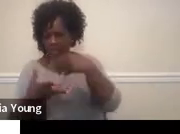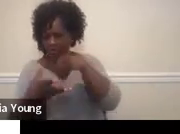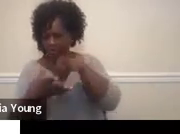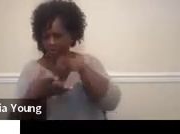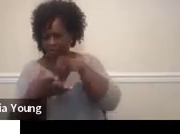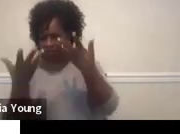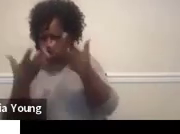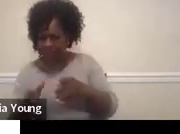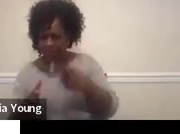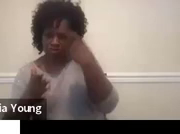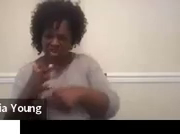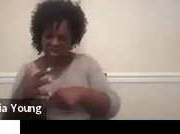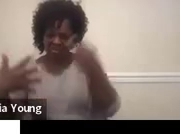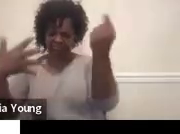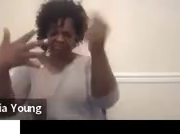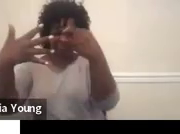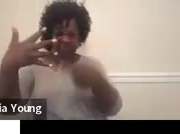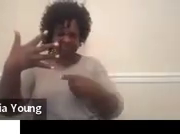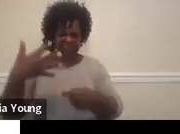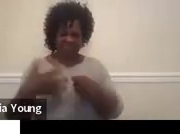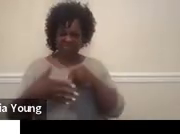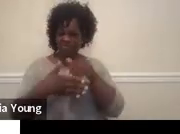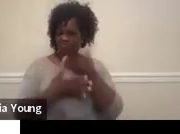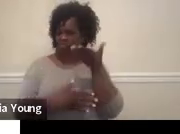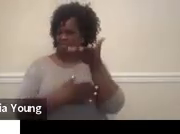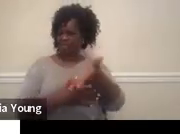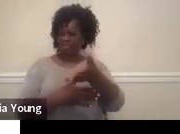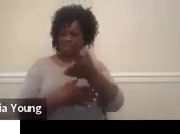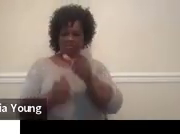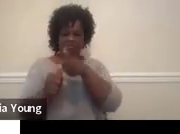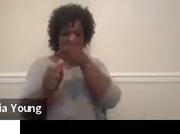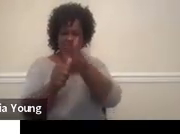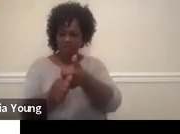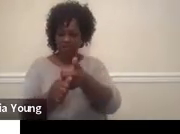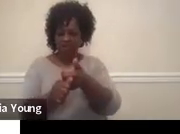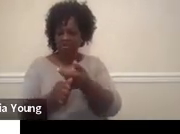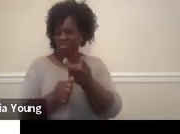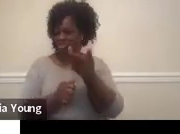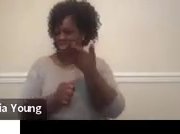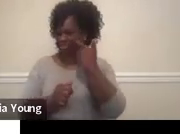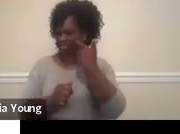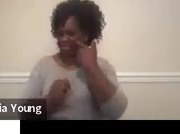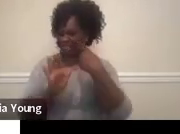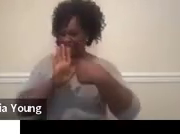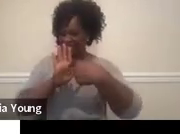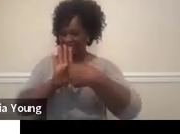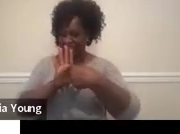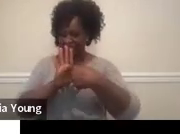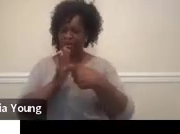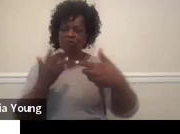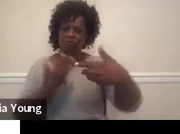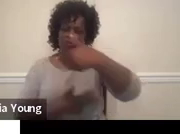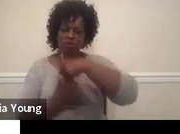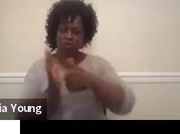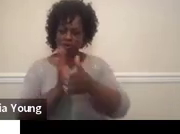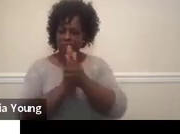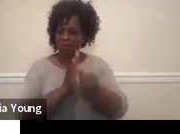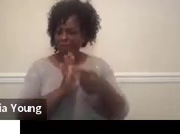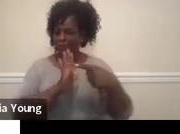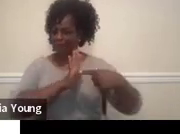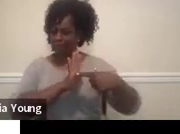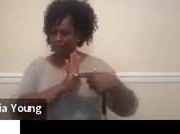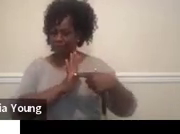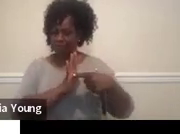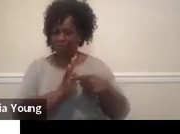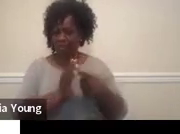there's a cost, et cetera. So I just did a quick example of some social skills ones. wanted to